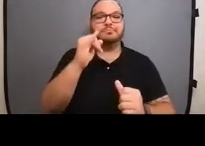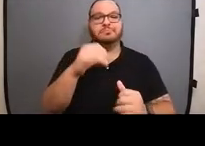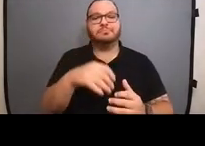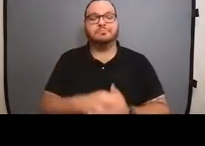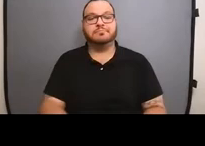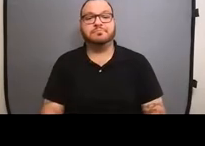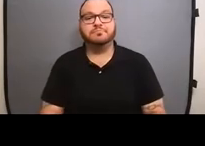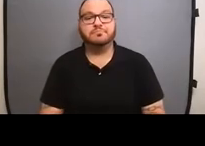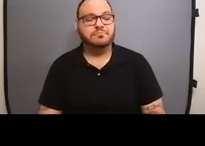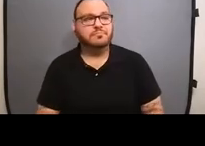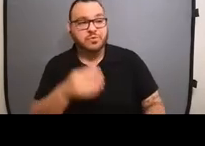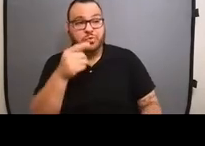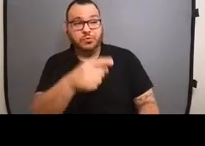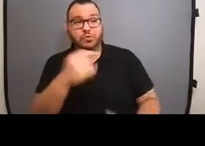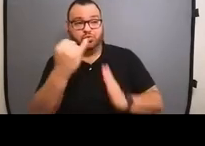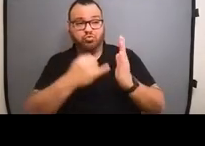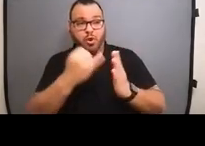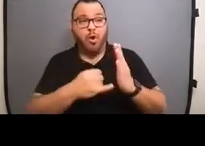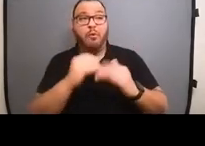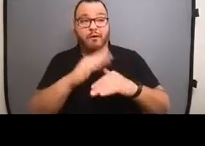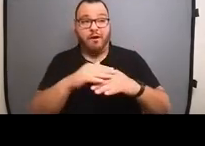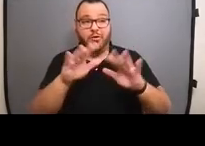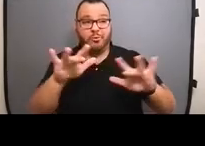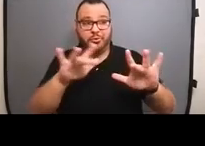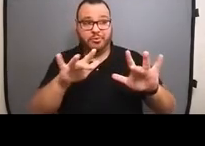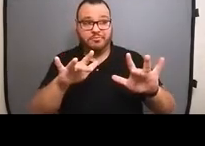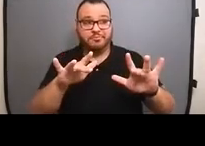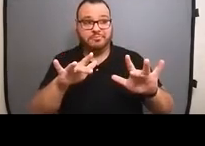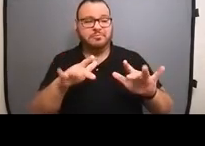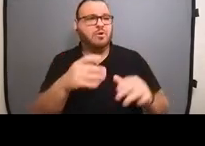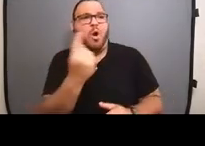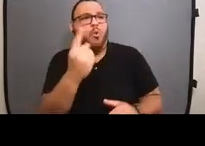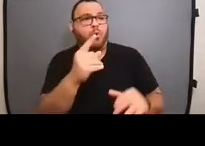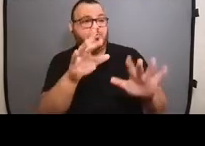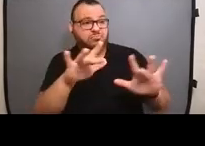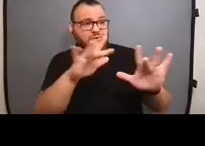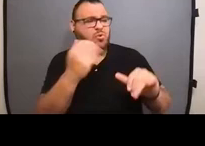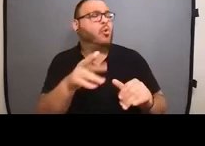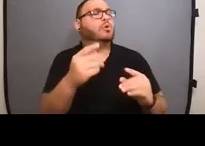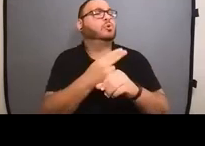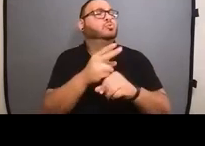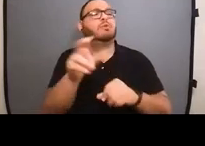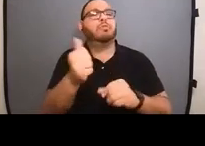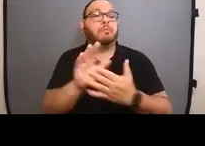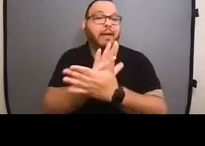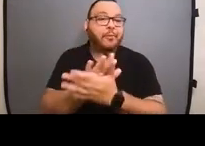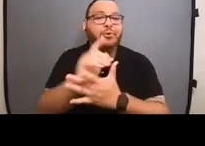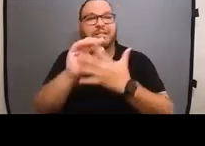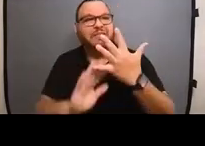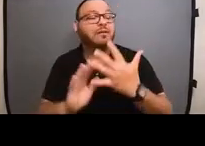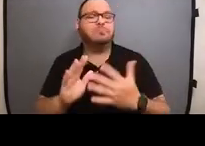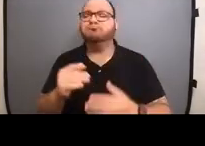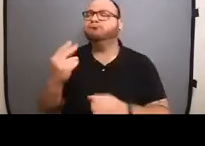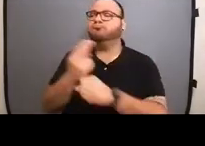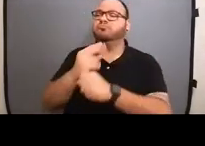So you're, you're drawing on a computer for us today. Do you always draw on a computer or do you use other mediums as well? I use other mediums as well. Uh,